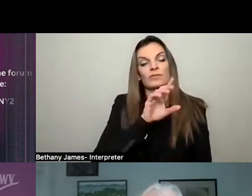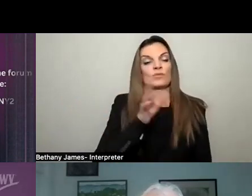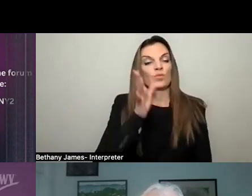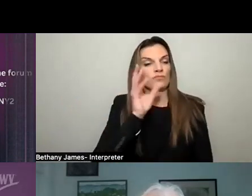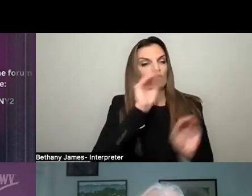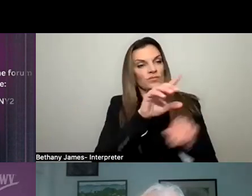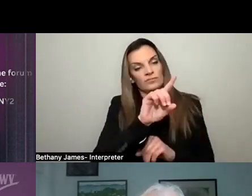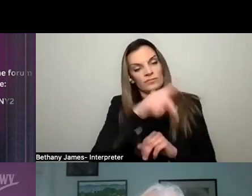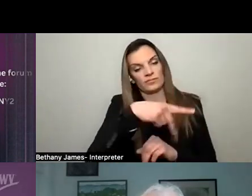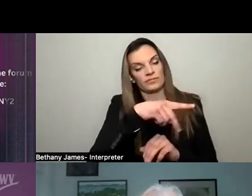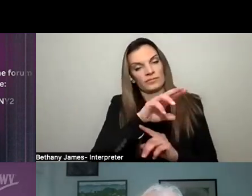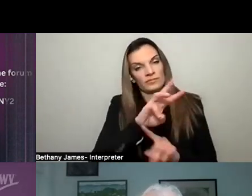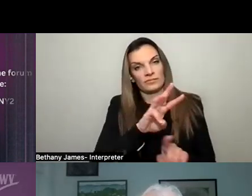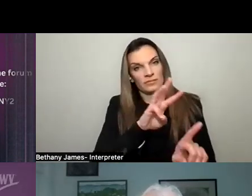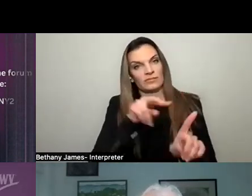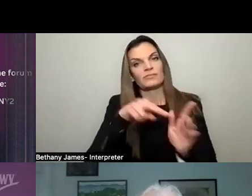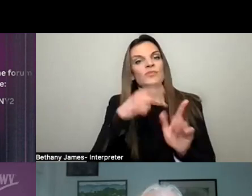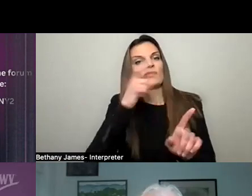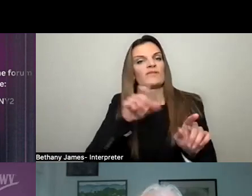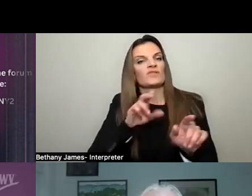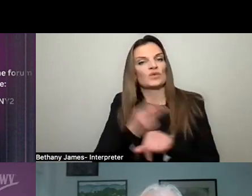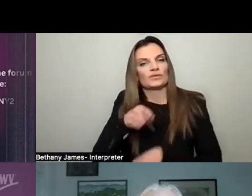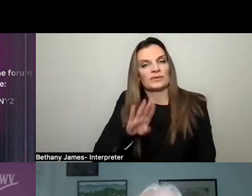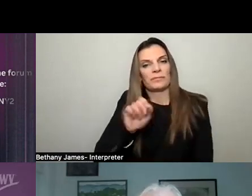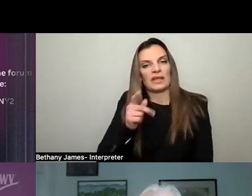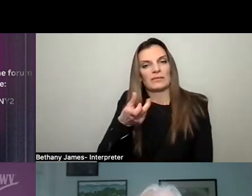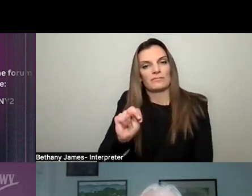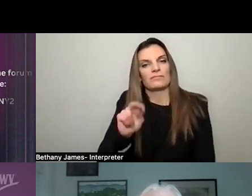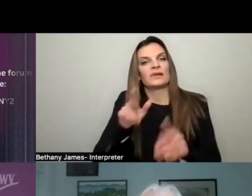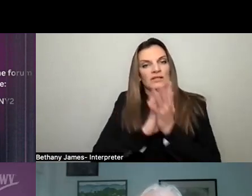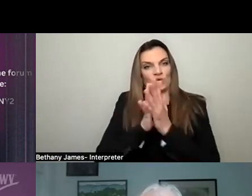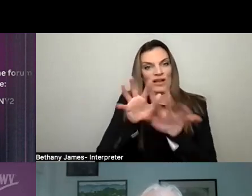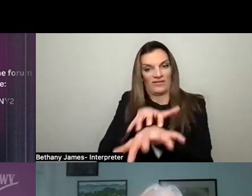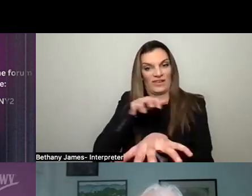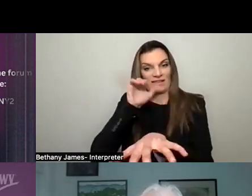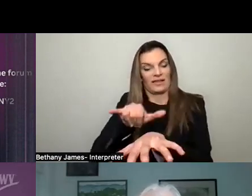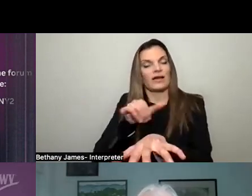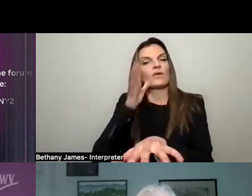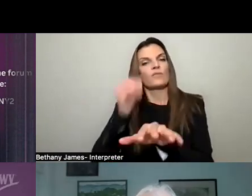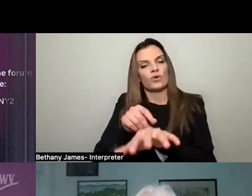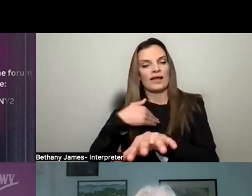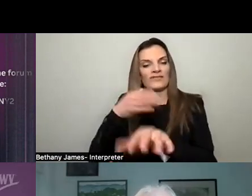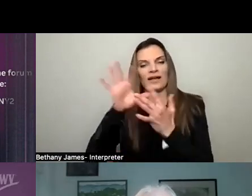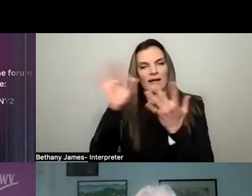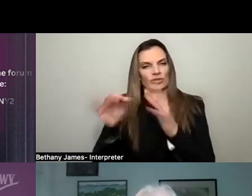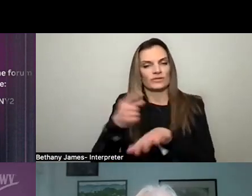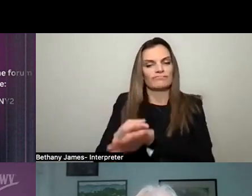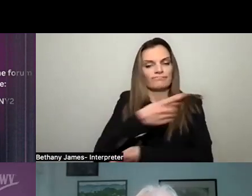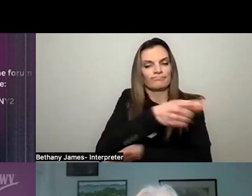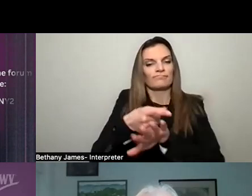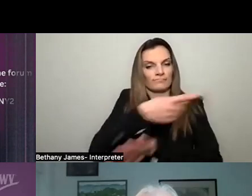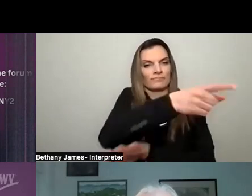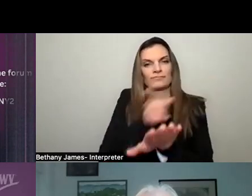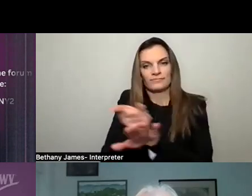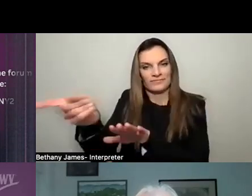have to come up Beekman Avenue. So again, it's a way of lessening the traffic on Beekman Avenue. It's also a way for